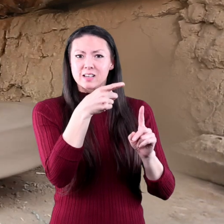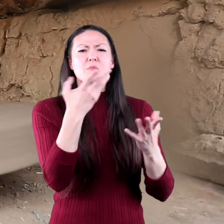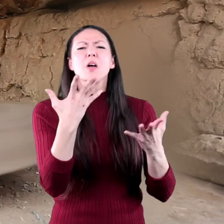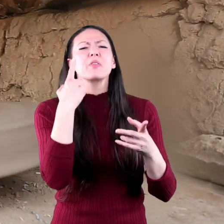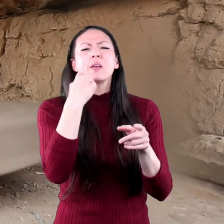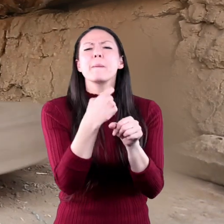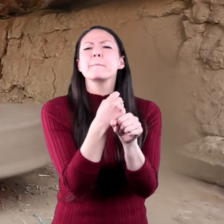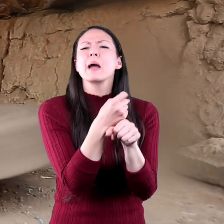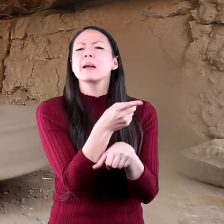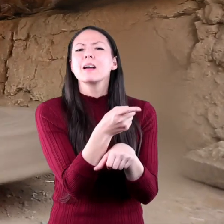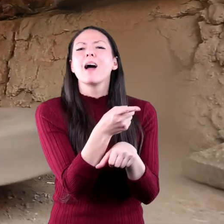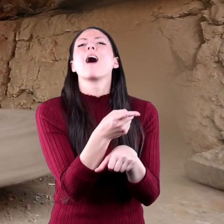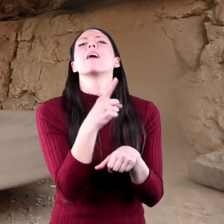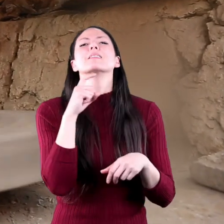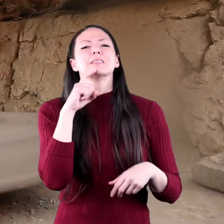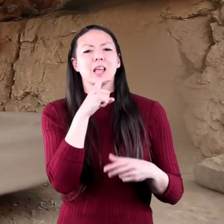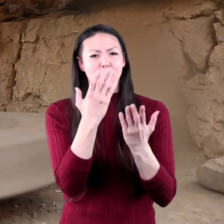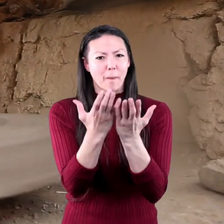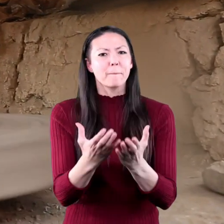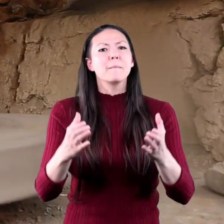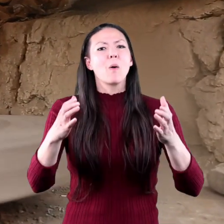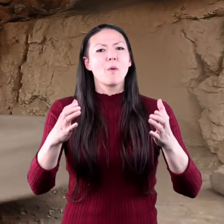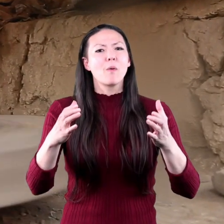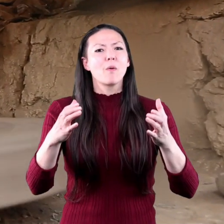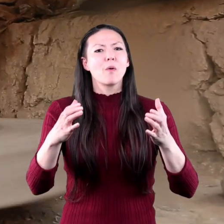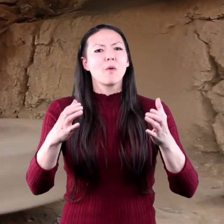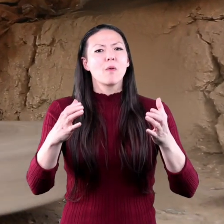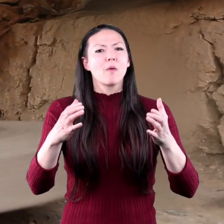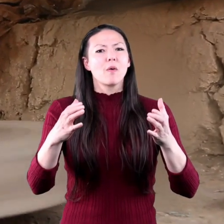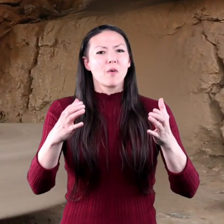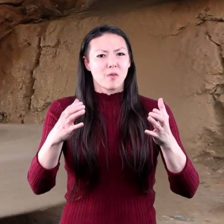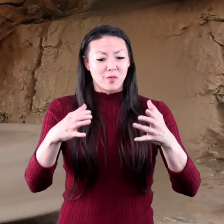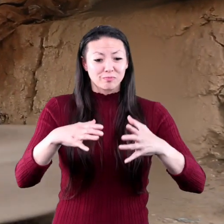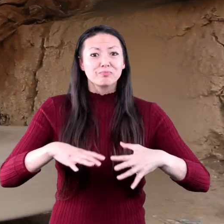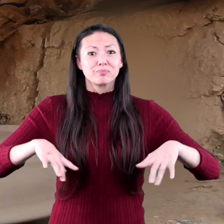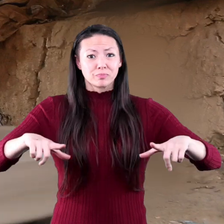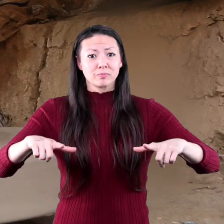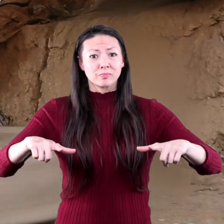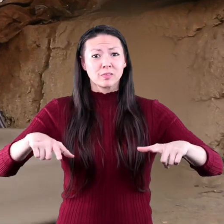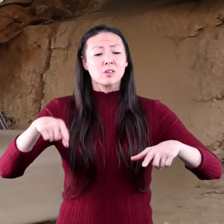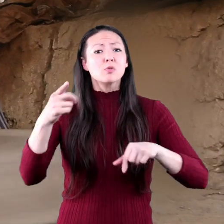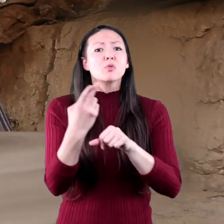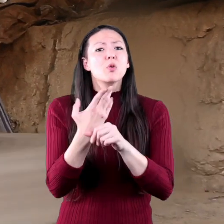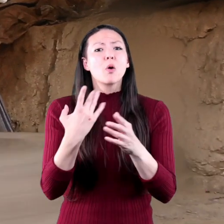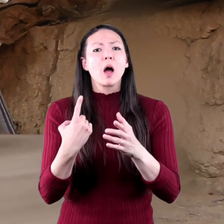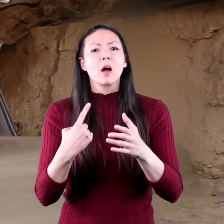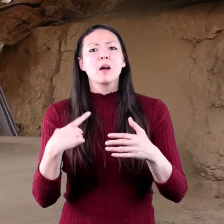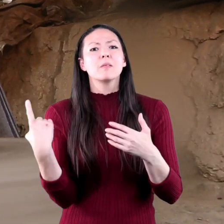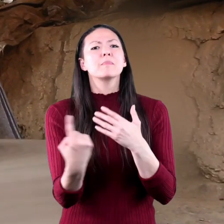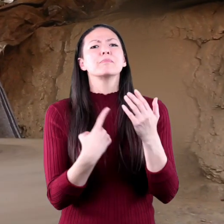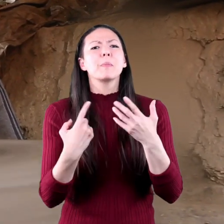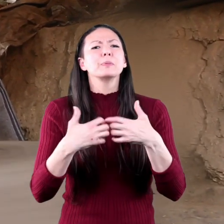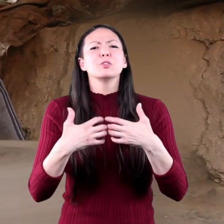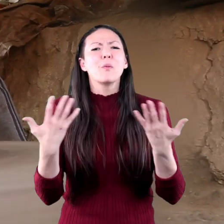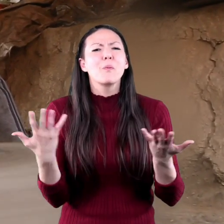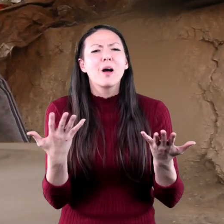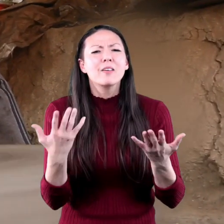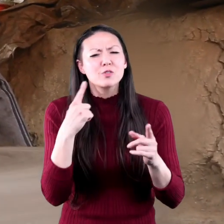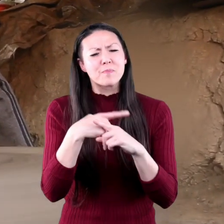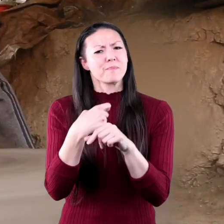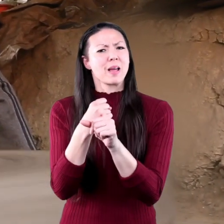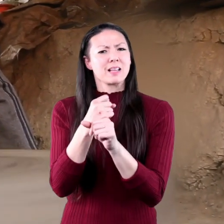wonder what he's making. I bet it's a cereal bowl to hold a lot of cereal. And what's he using to make that cereal bowl?